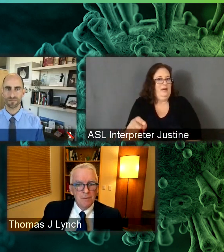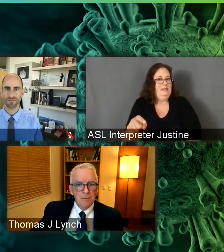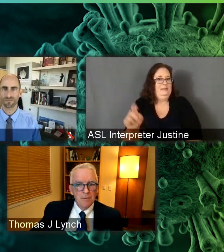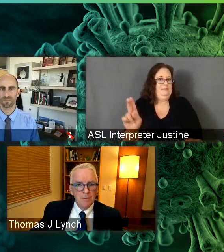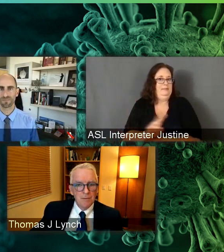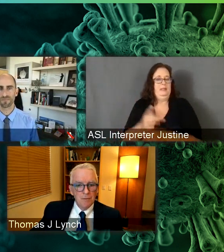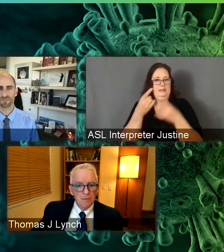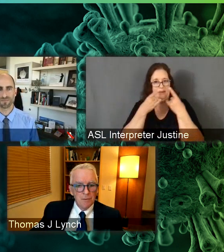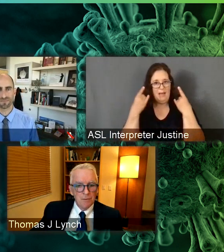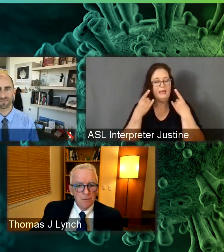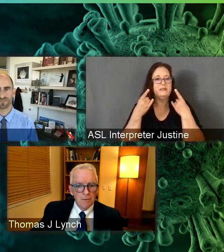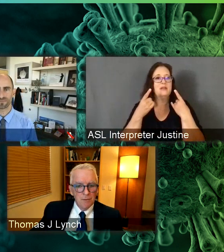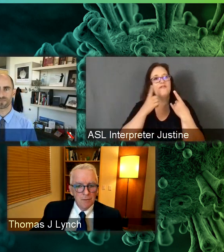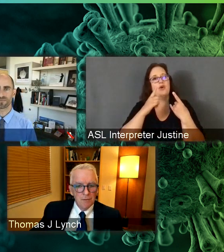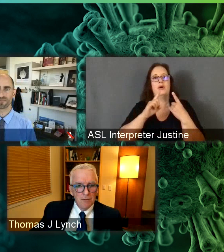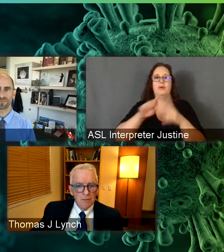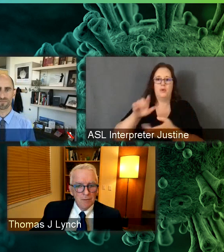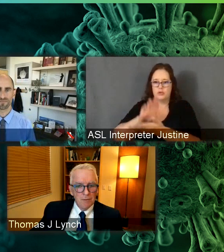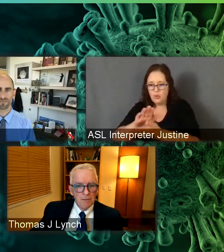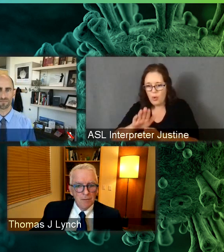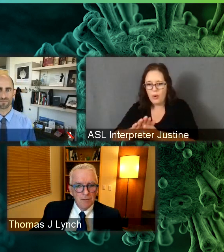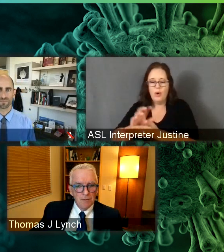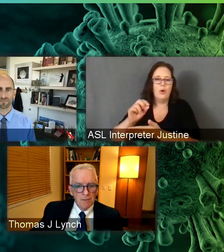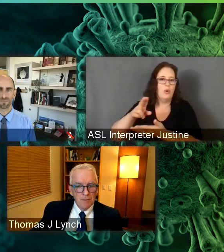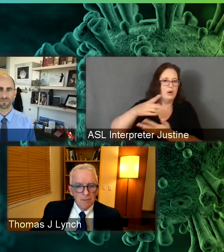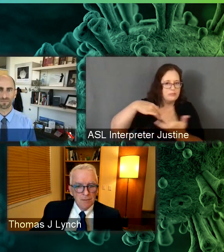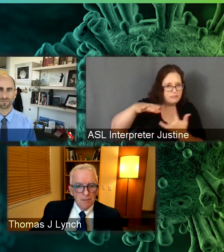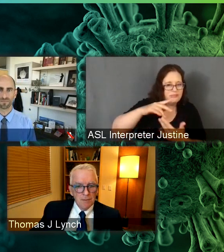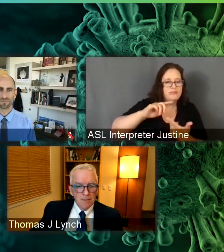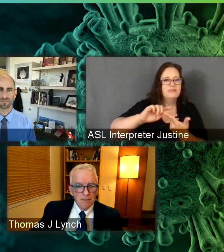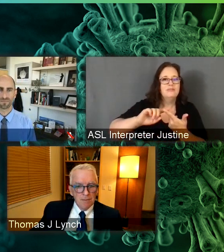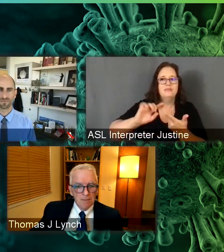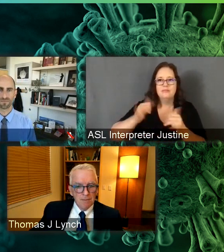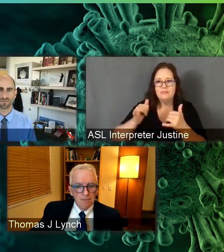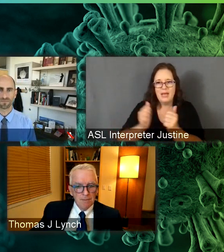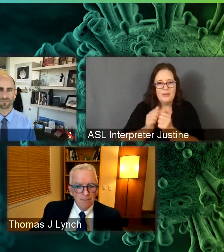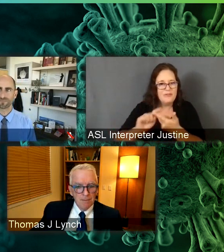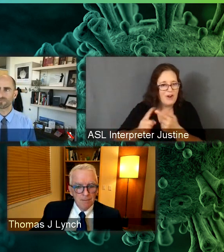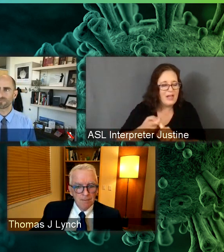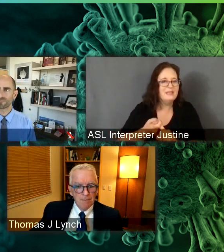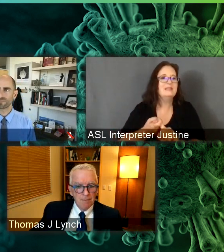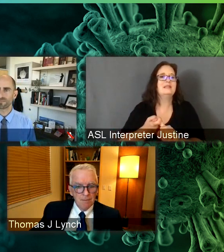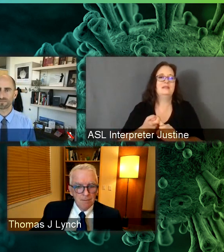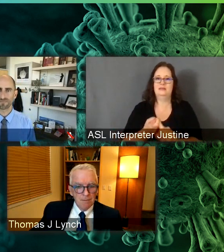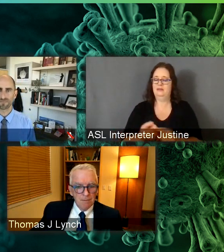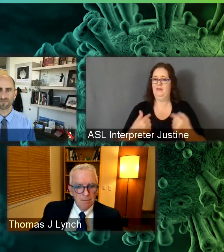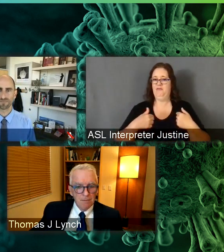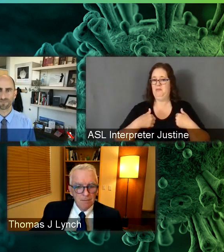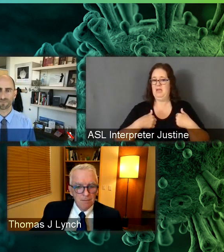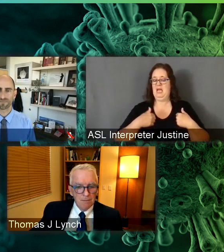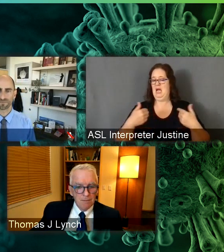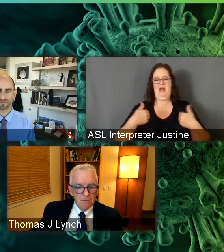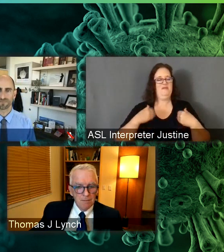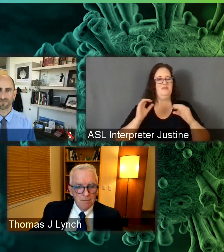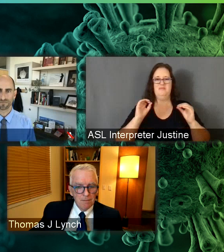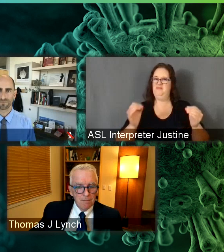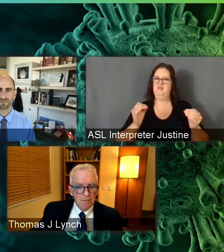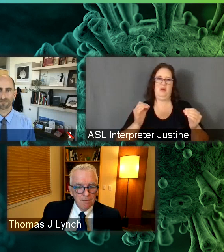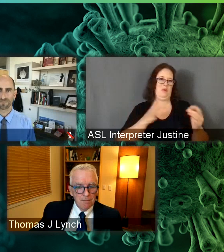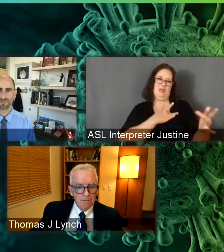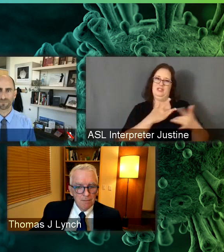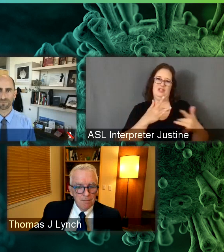want to do, like go to school and play with their friends. And, you know, I have really no concerns about anything to do with